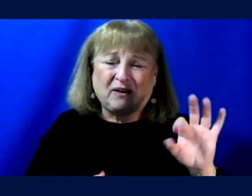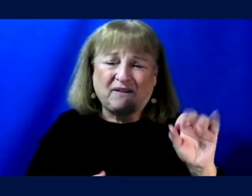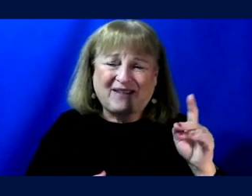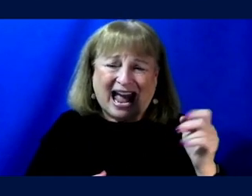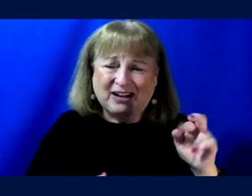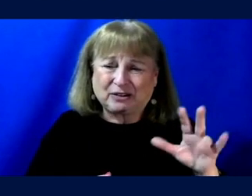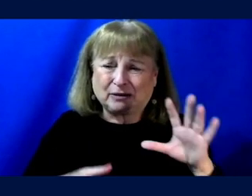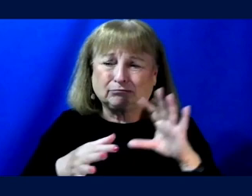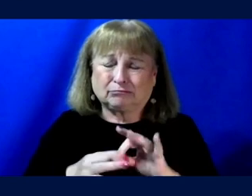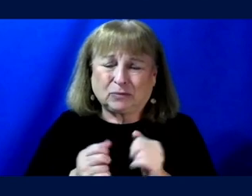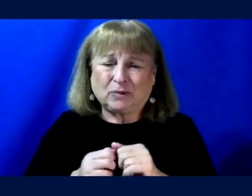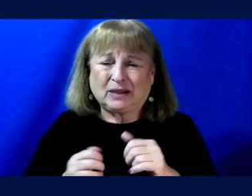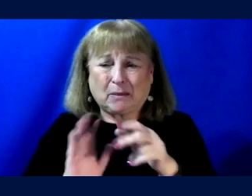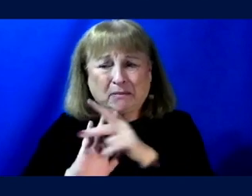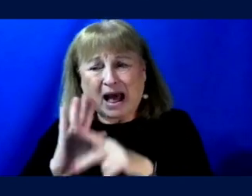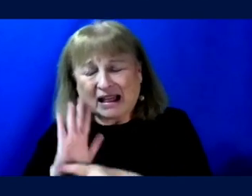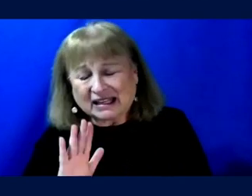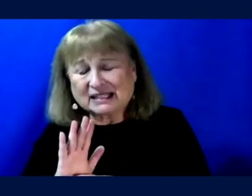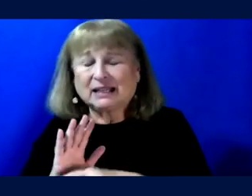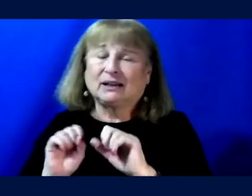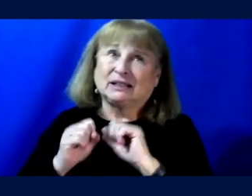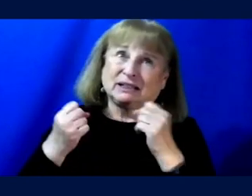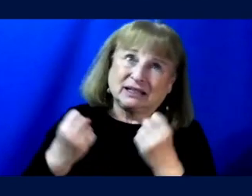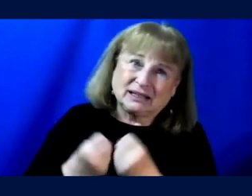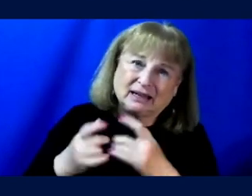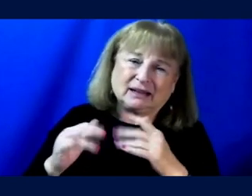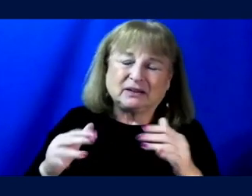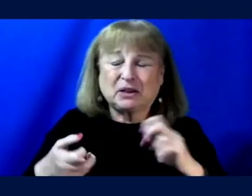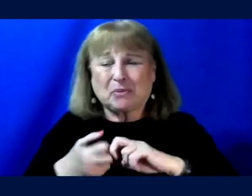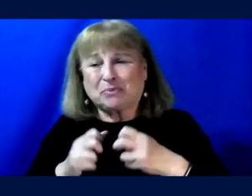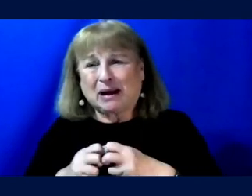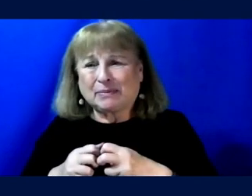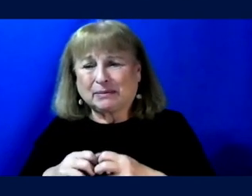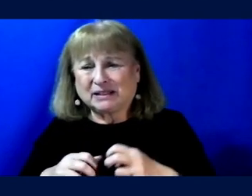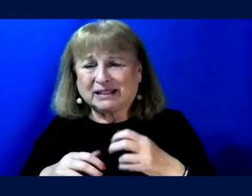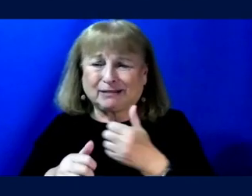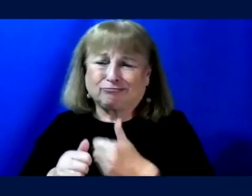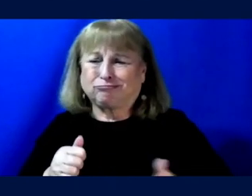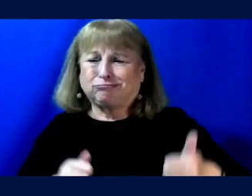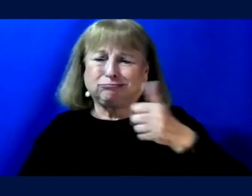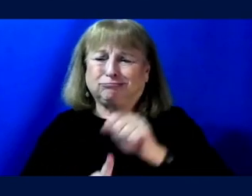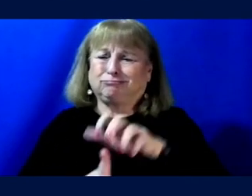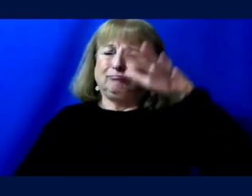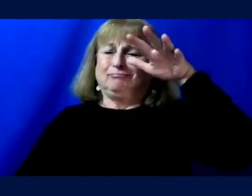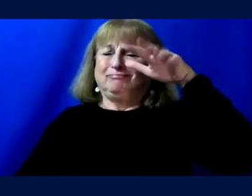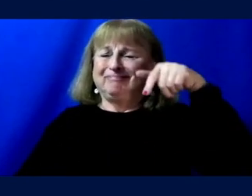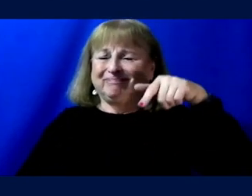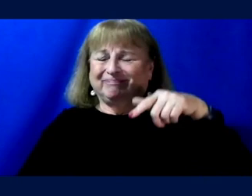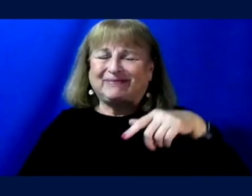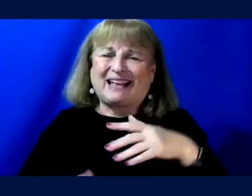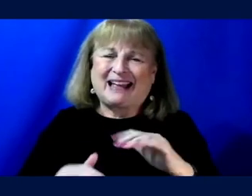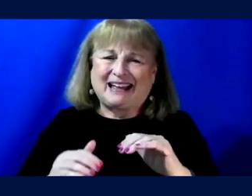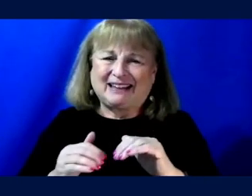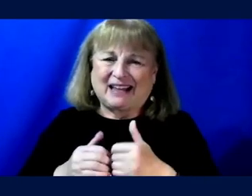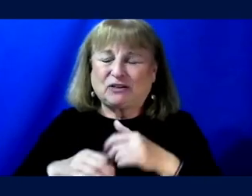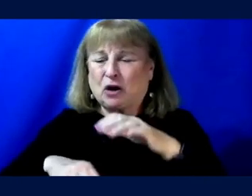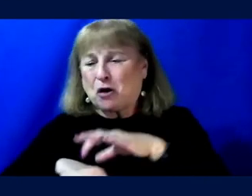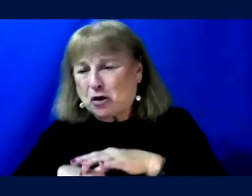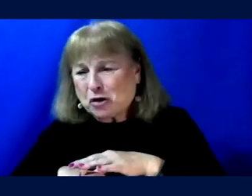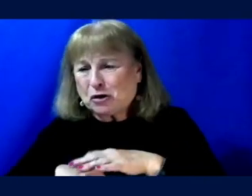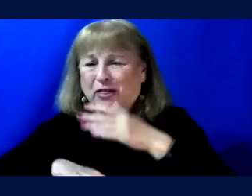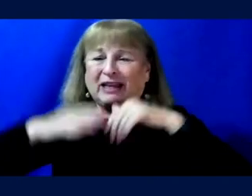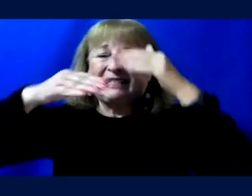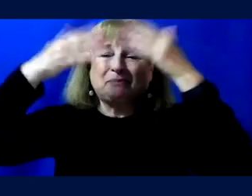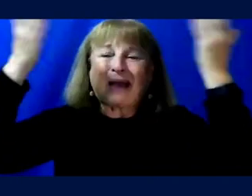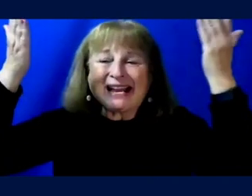more to do, uh, with policy, with society, with the, you know, problems that transcend, uh, you know, the, the delineation of earth and space that